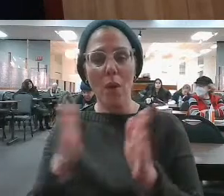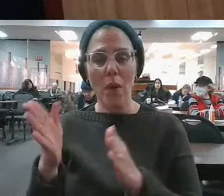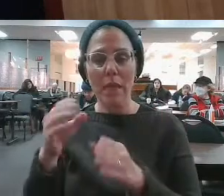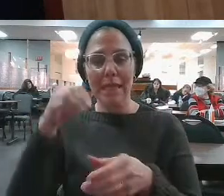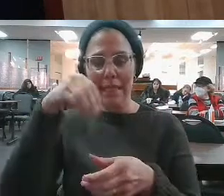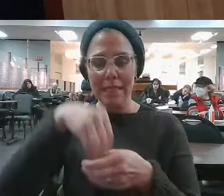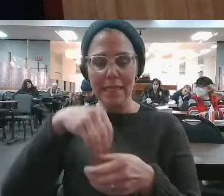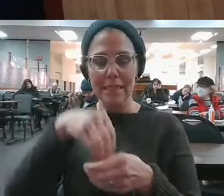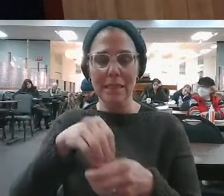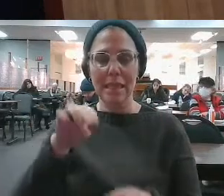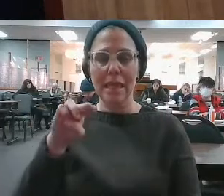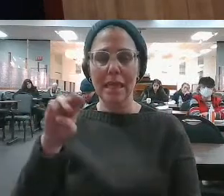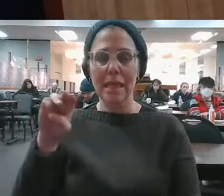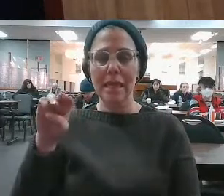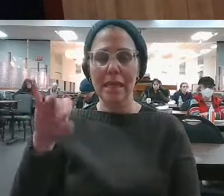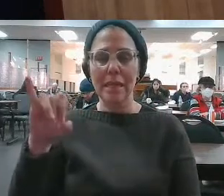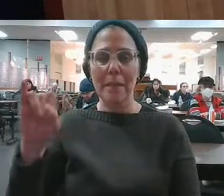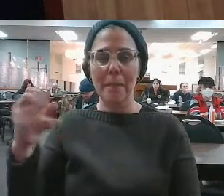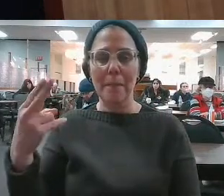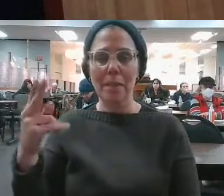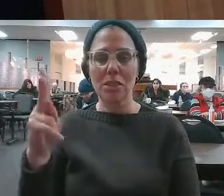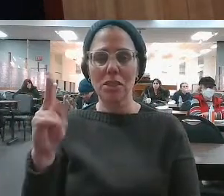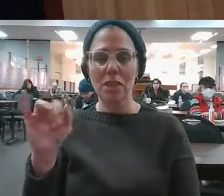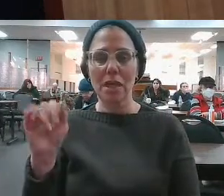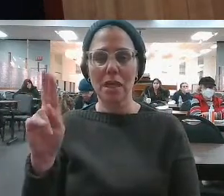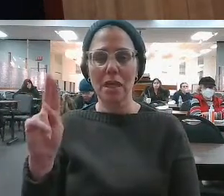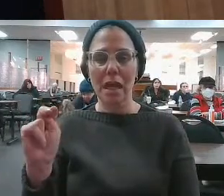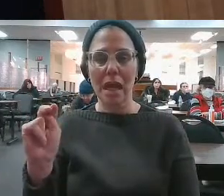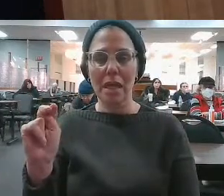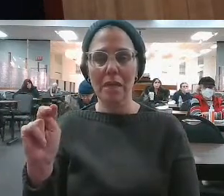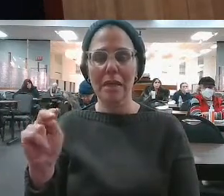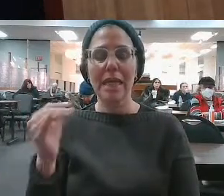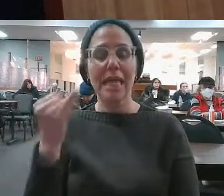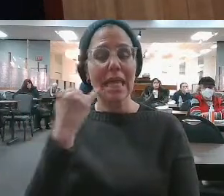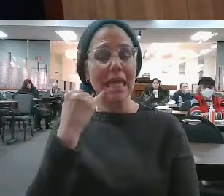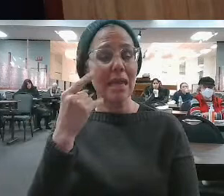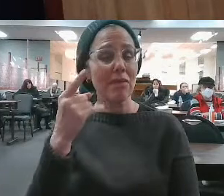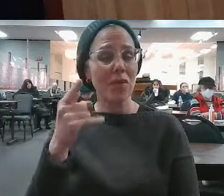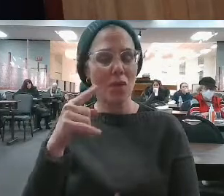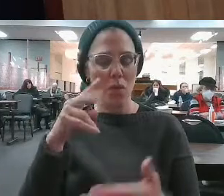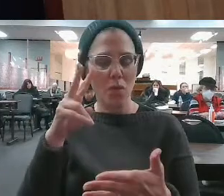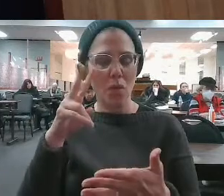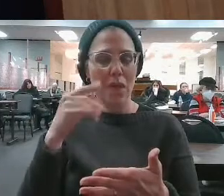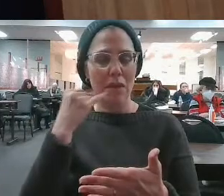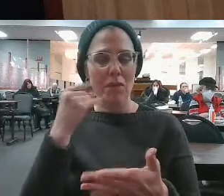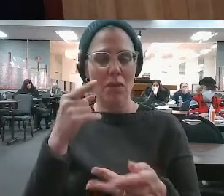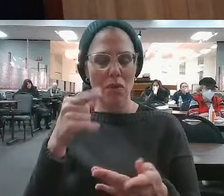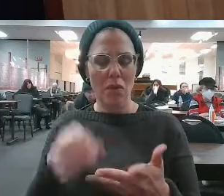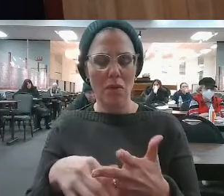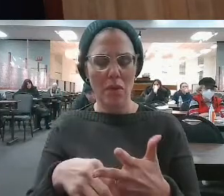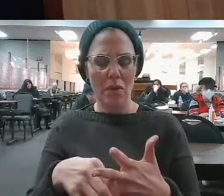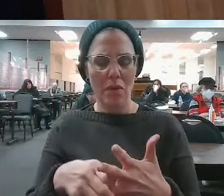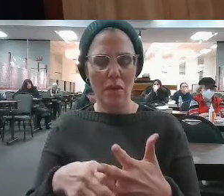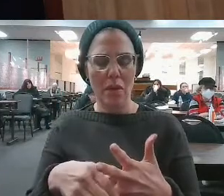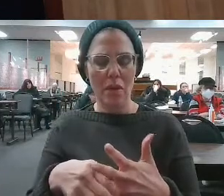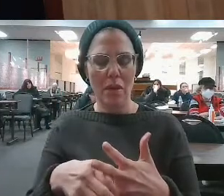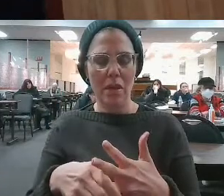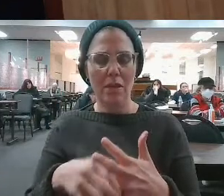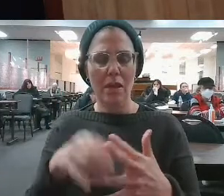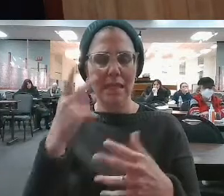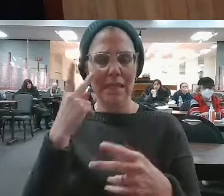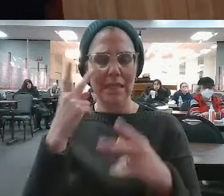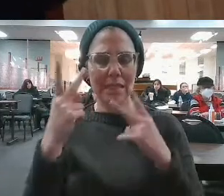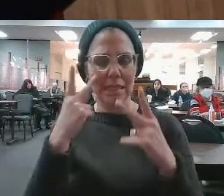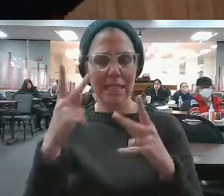So the question that almost all the commentaries have is as follows. If you look at the Parshios of Truma, Tetzaveh,